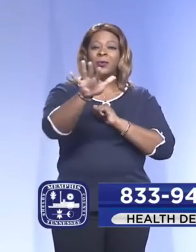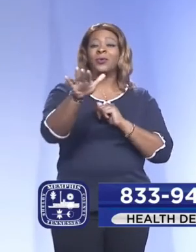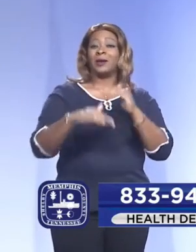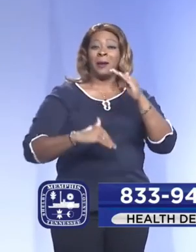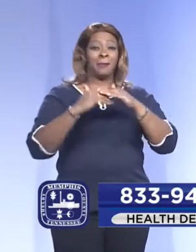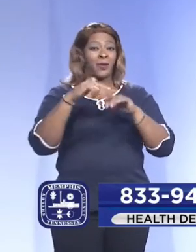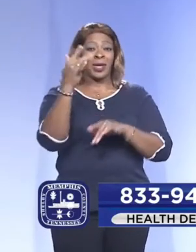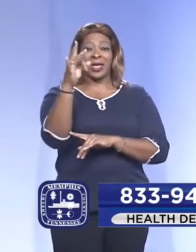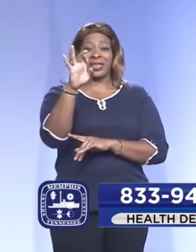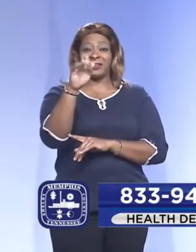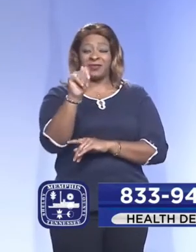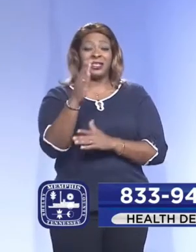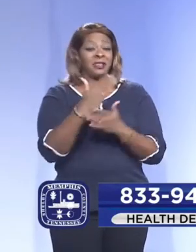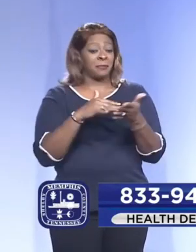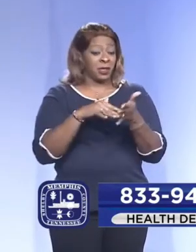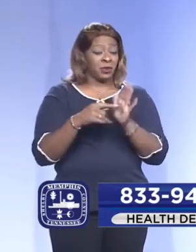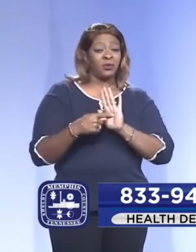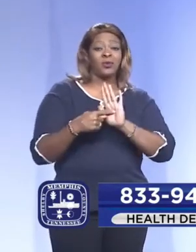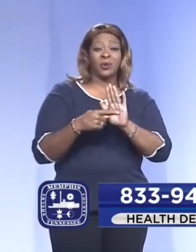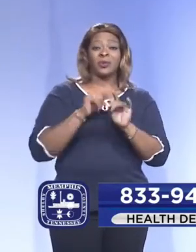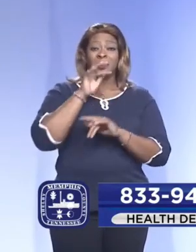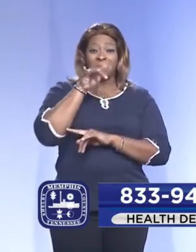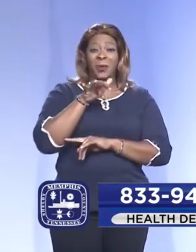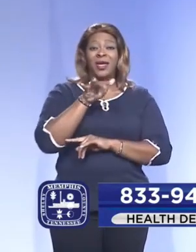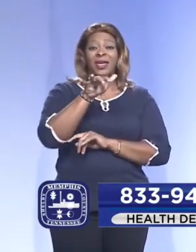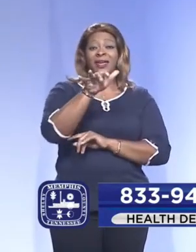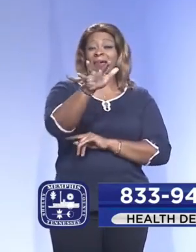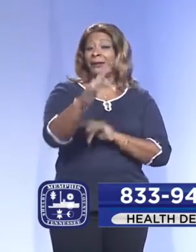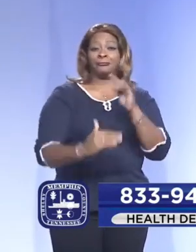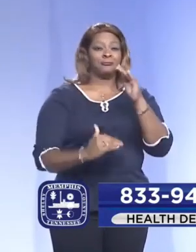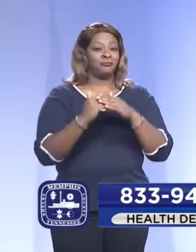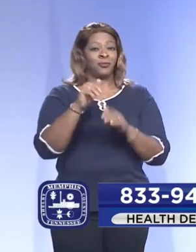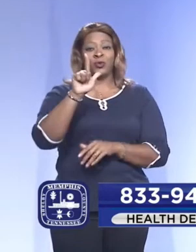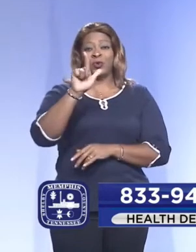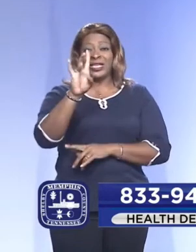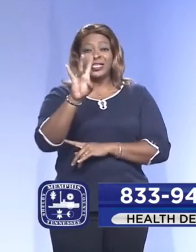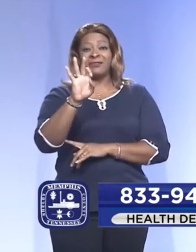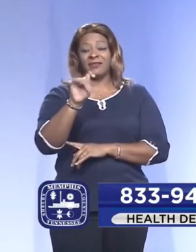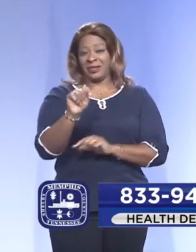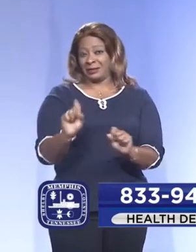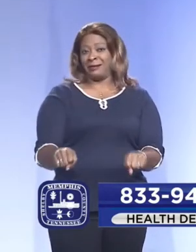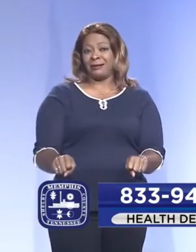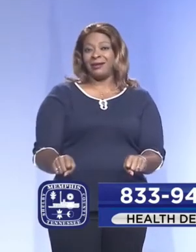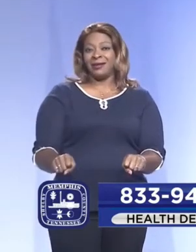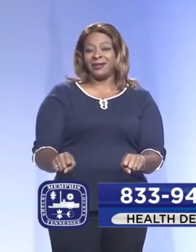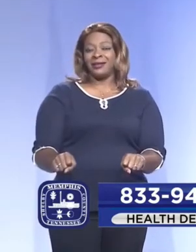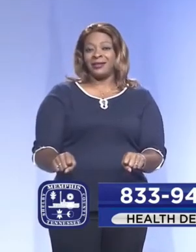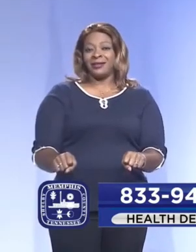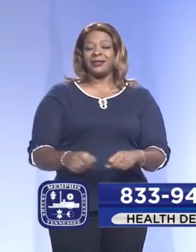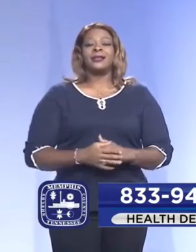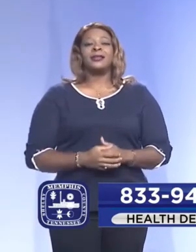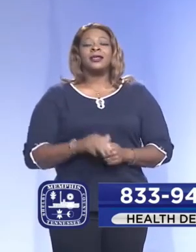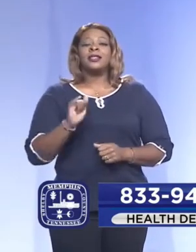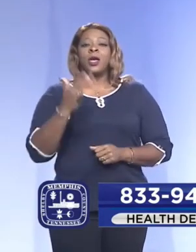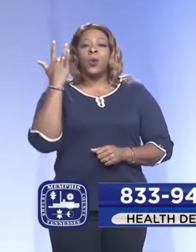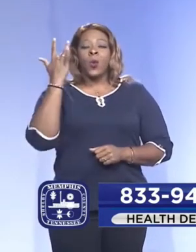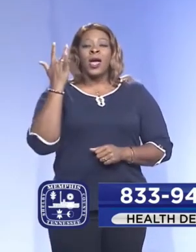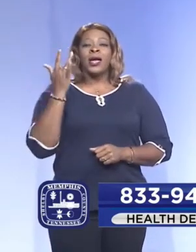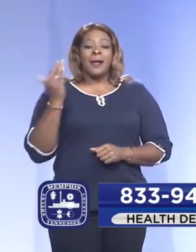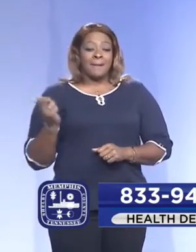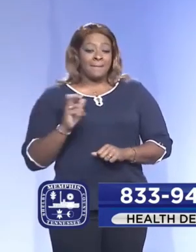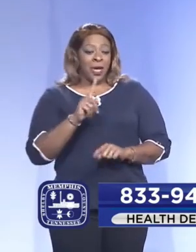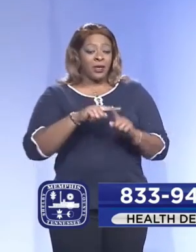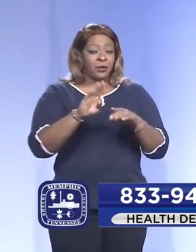and some studies have shown or suggested they may go as far as 27. So the back to